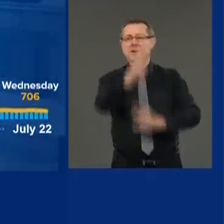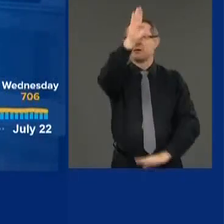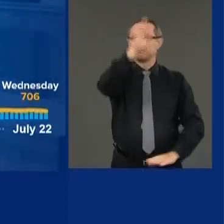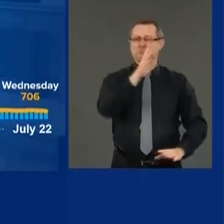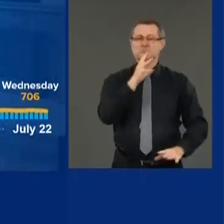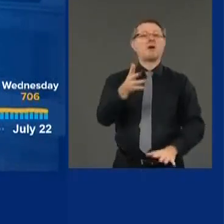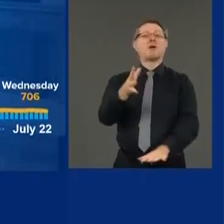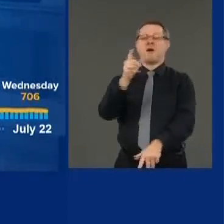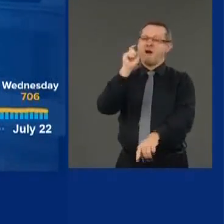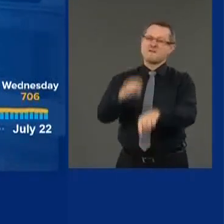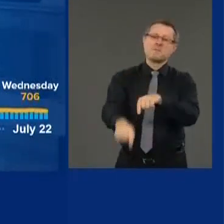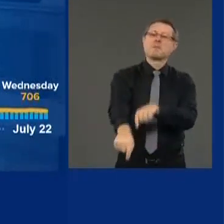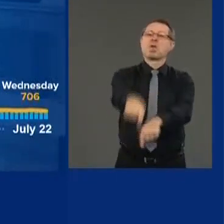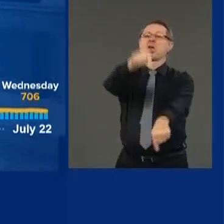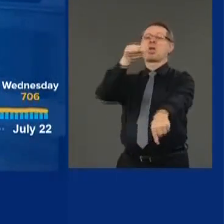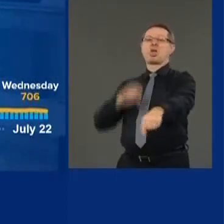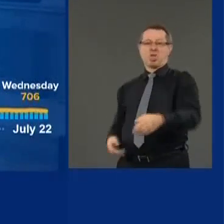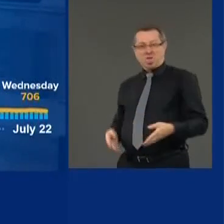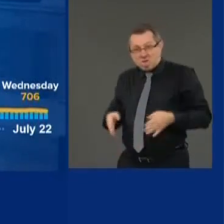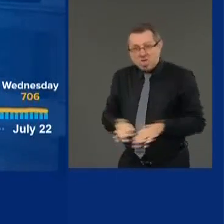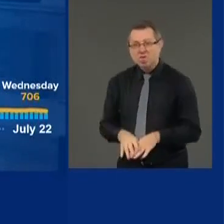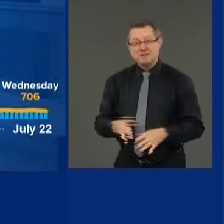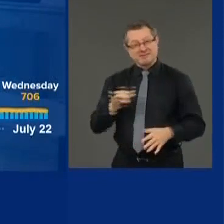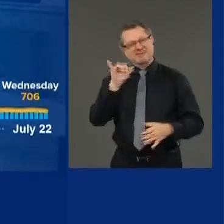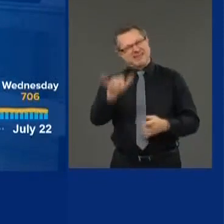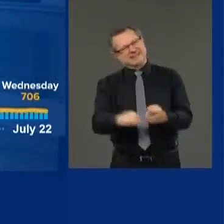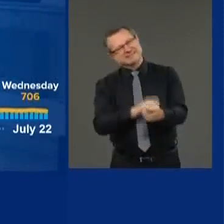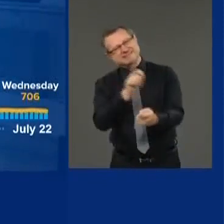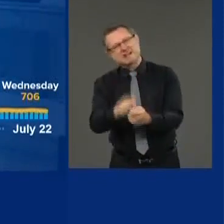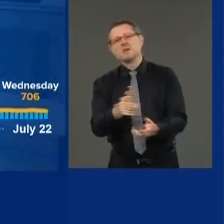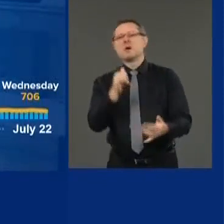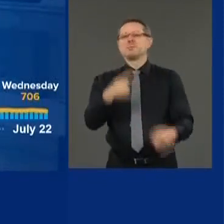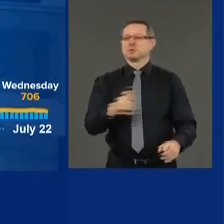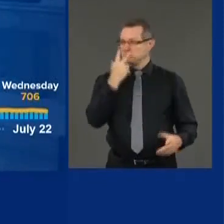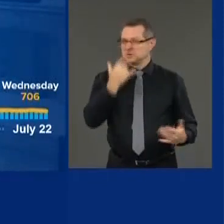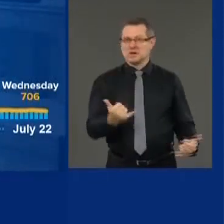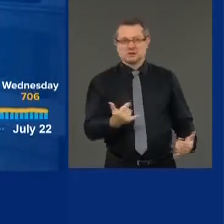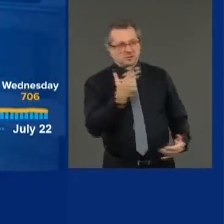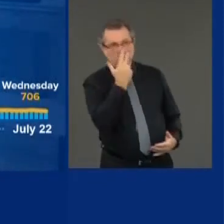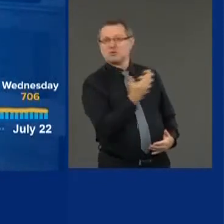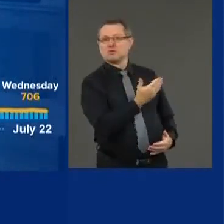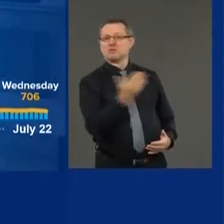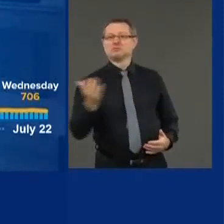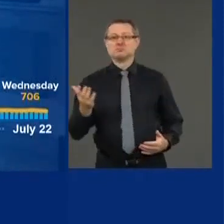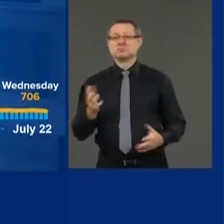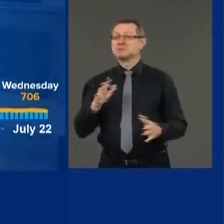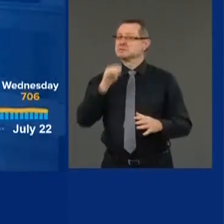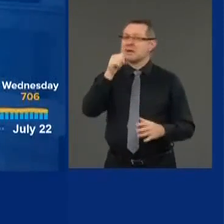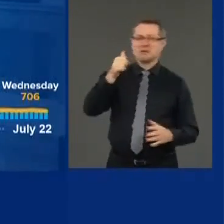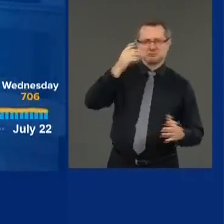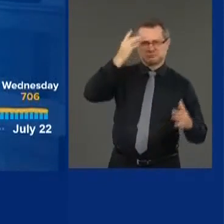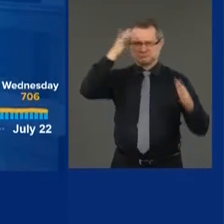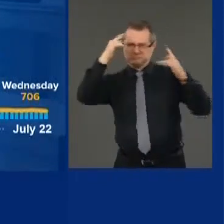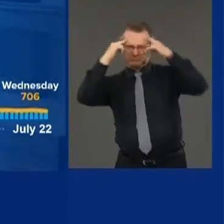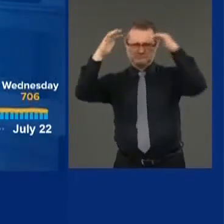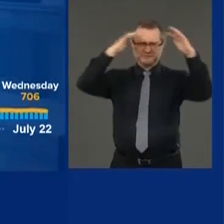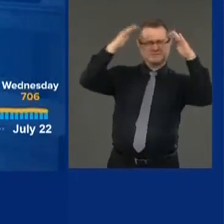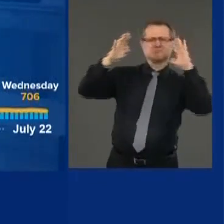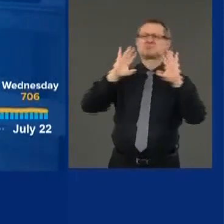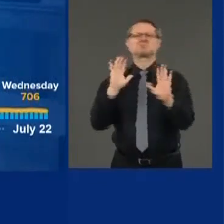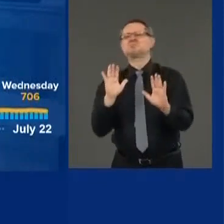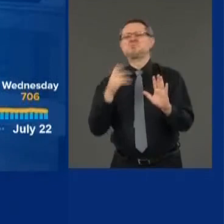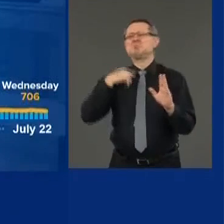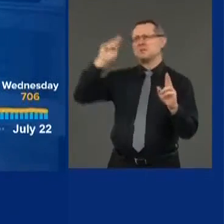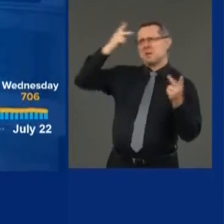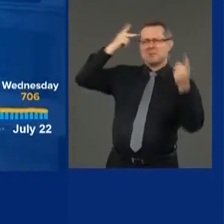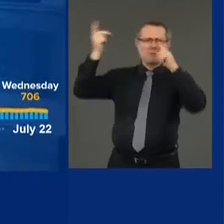what has happened. It's not a question of political theory. He said, she said, conservatives